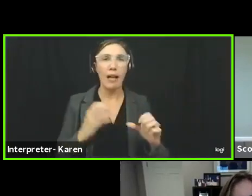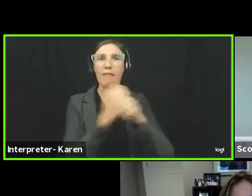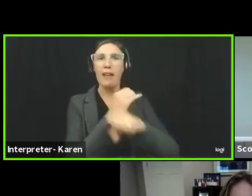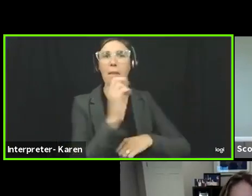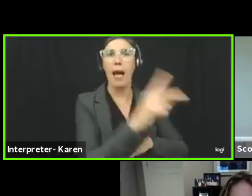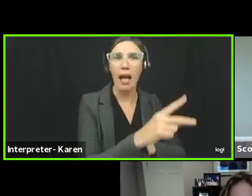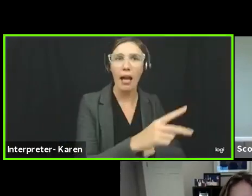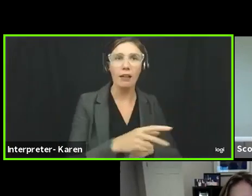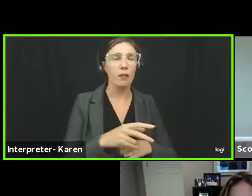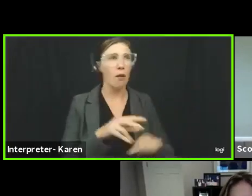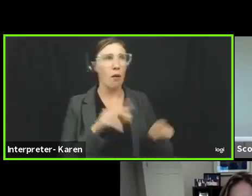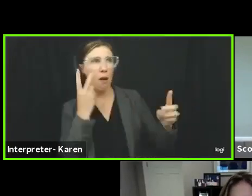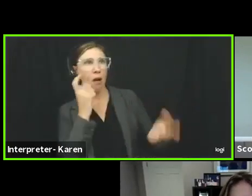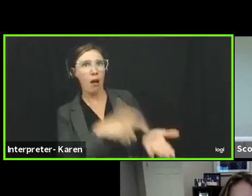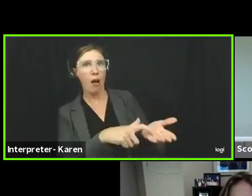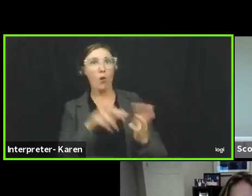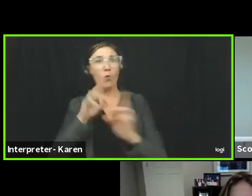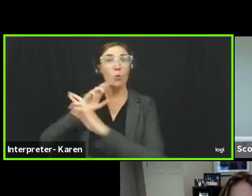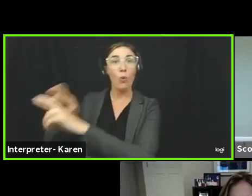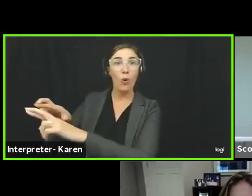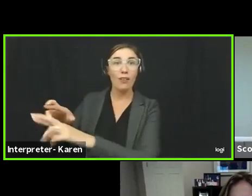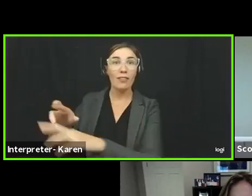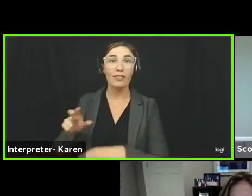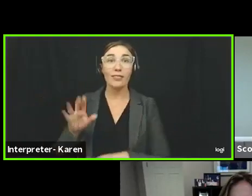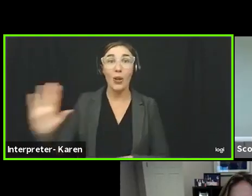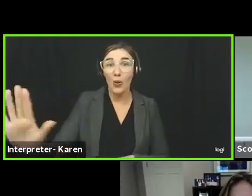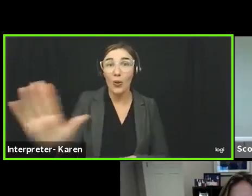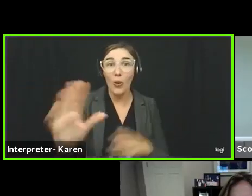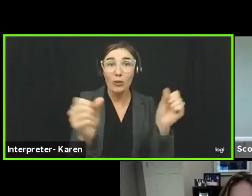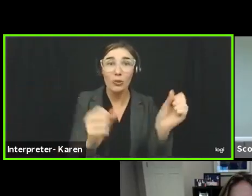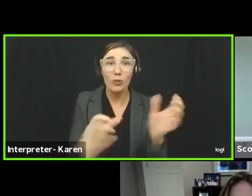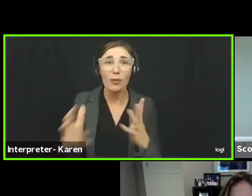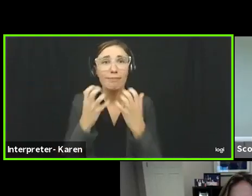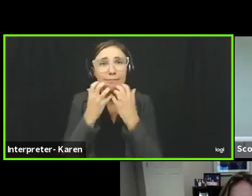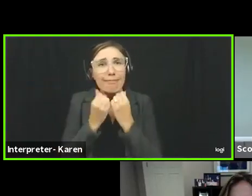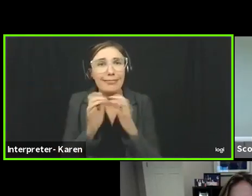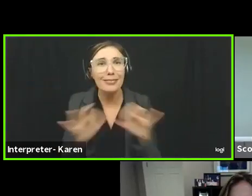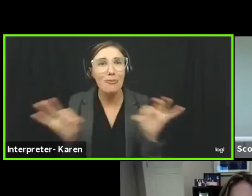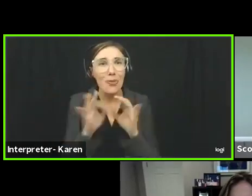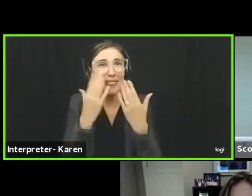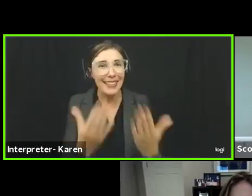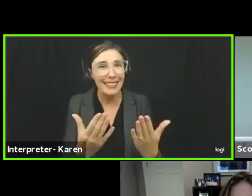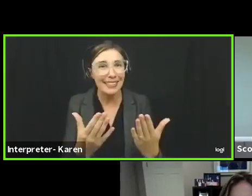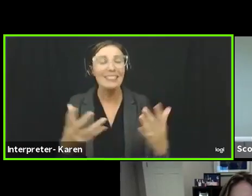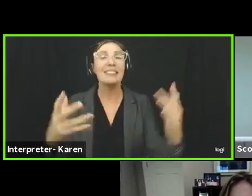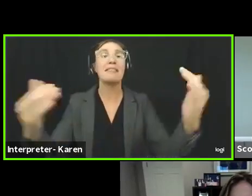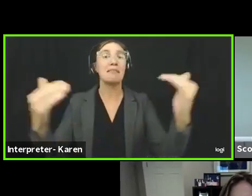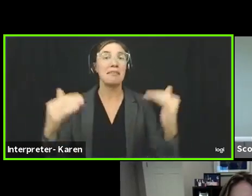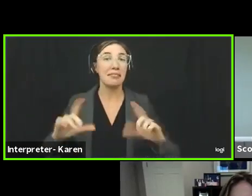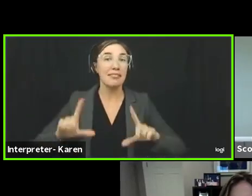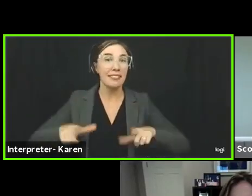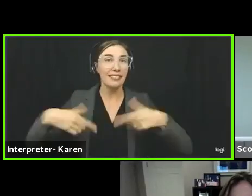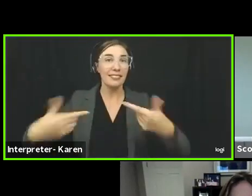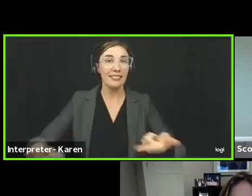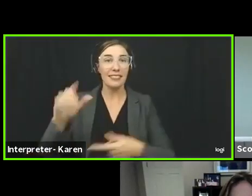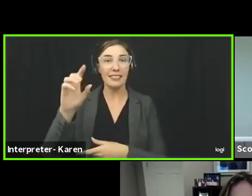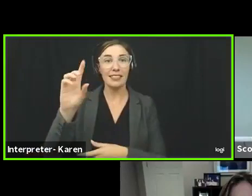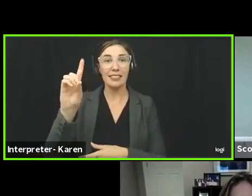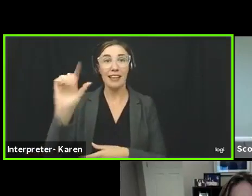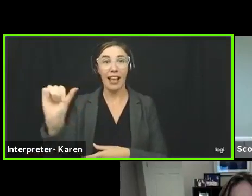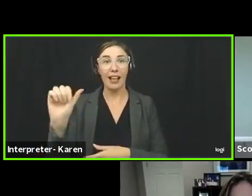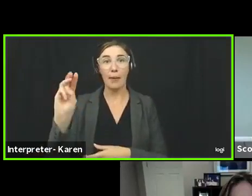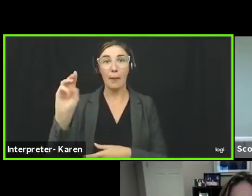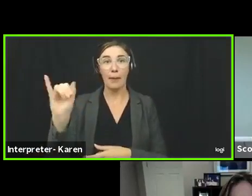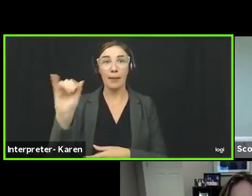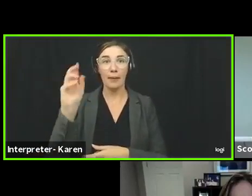And really, your strategies are so important and thank you for sharing. Next turn to DA Mimi Rocha to talk a